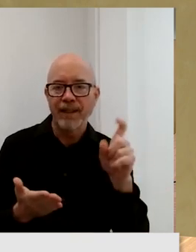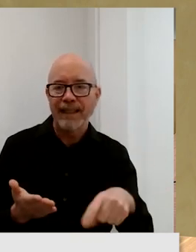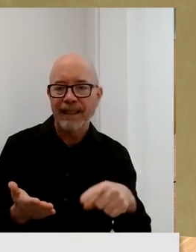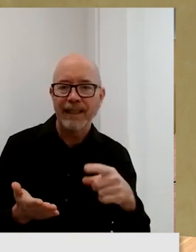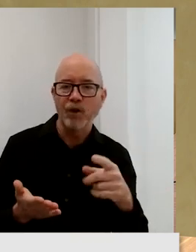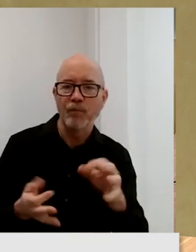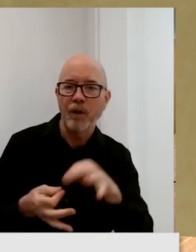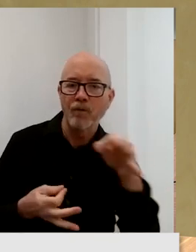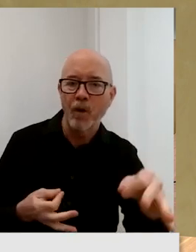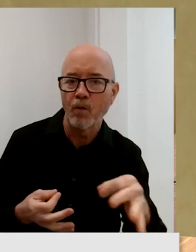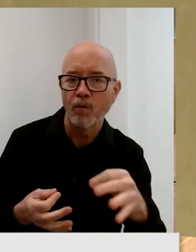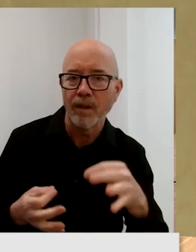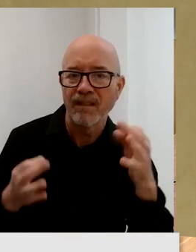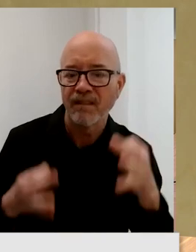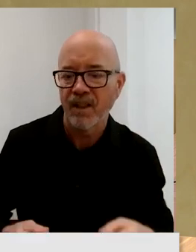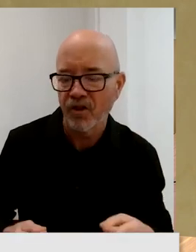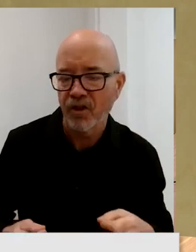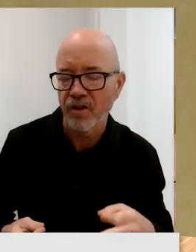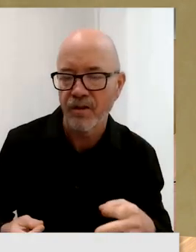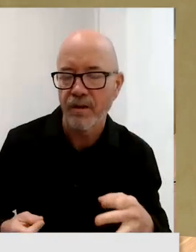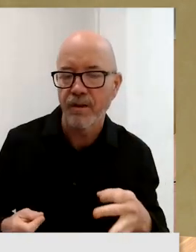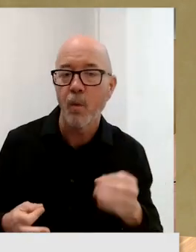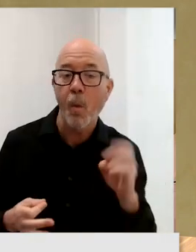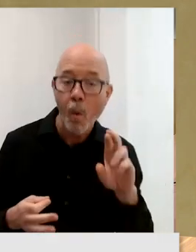Or go after return of some of that.